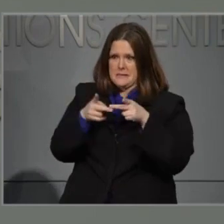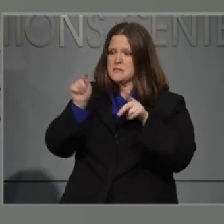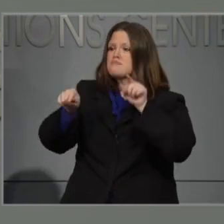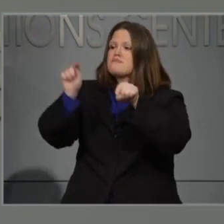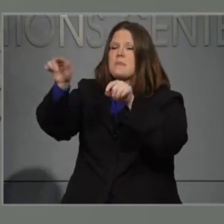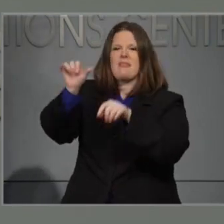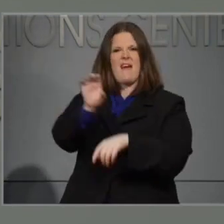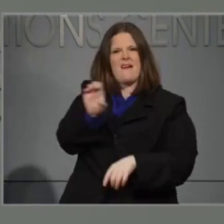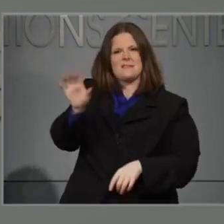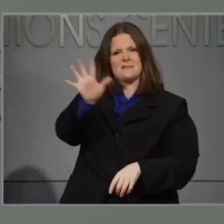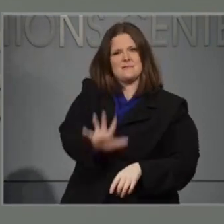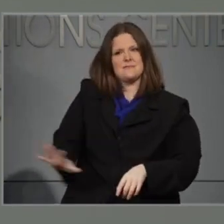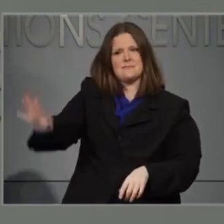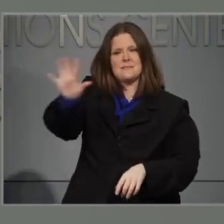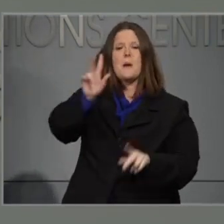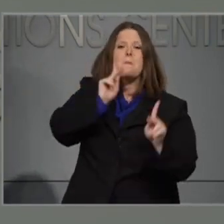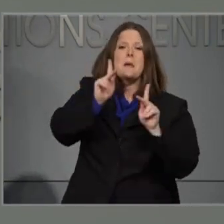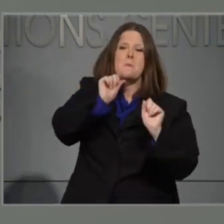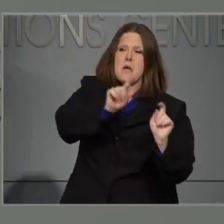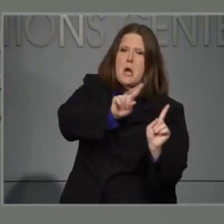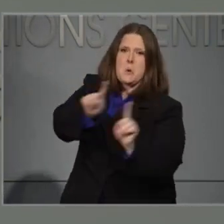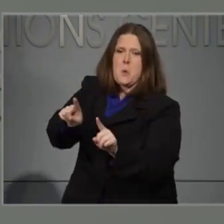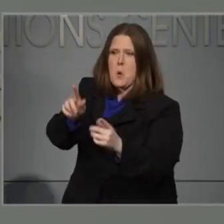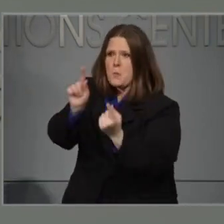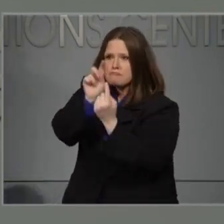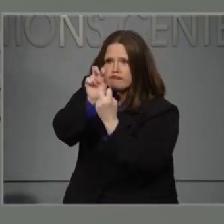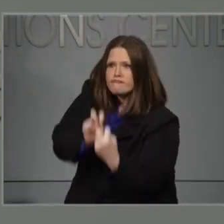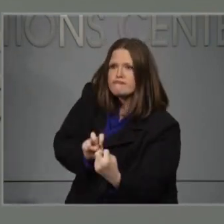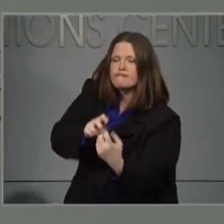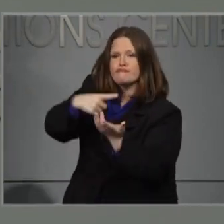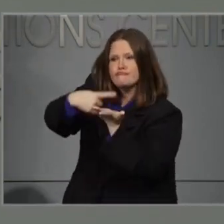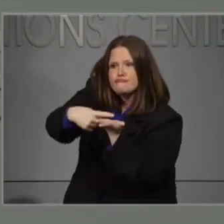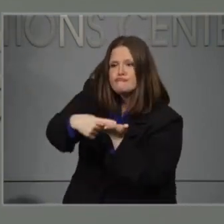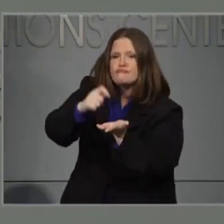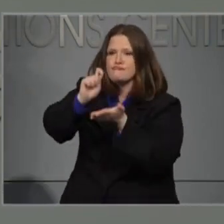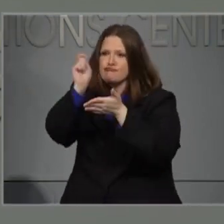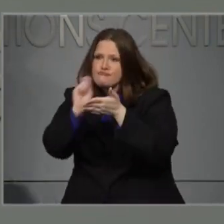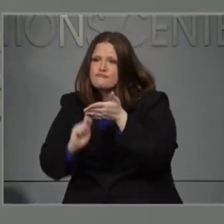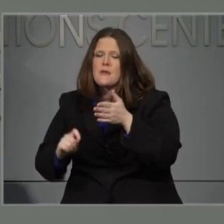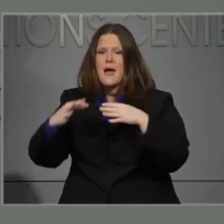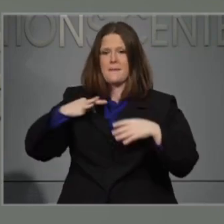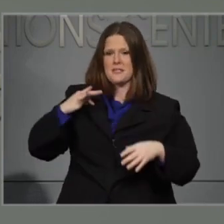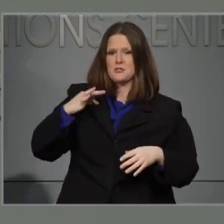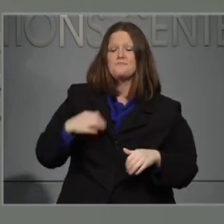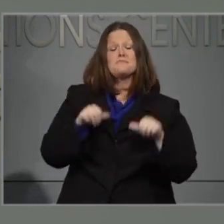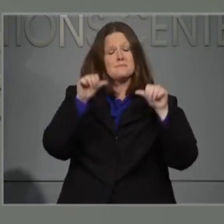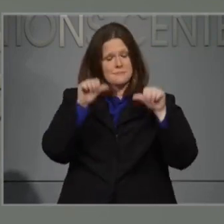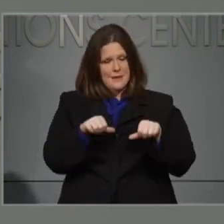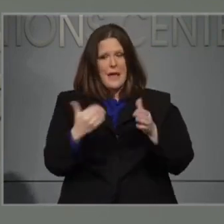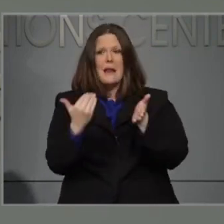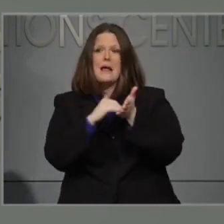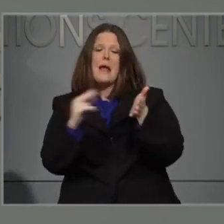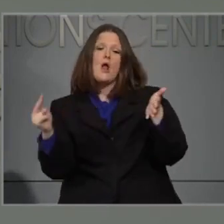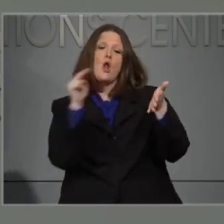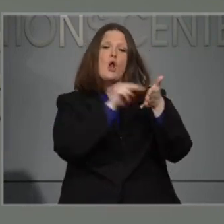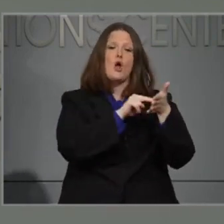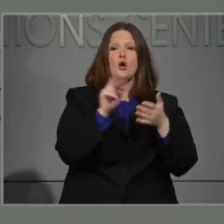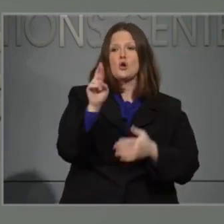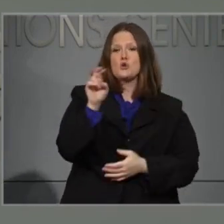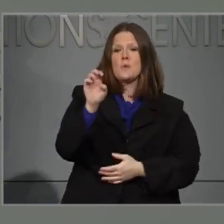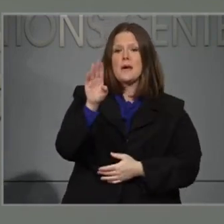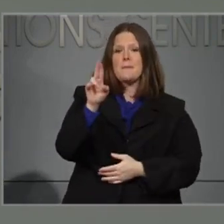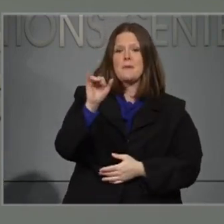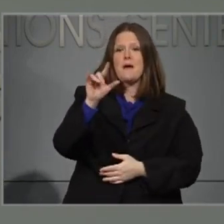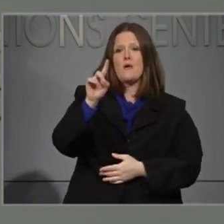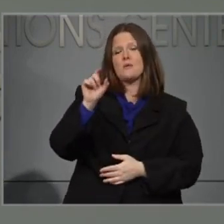meet with our staff. Storm survivors can find updated information on the centers at our website at rebuild.nc.gov.